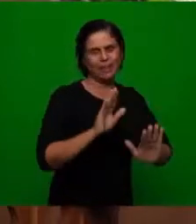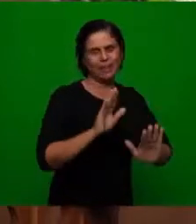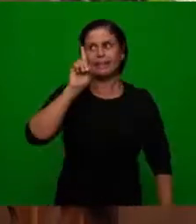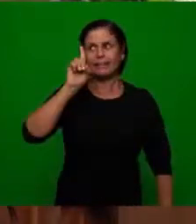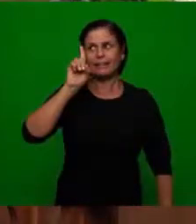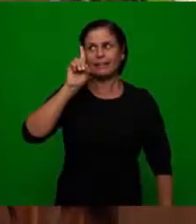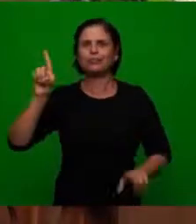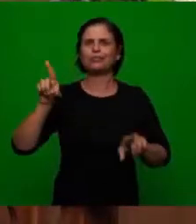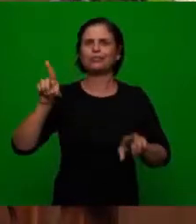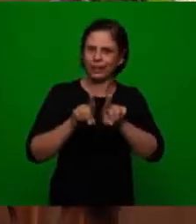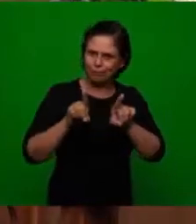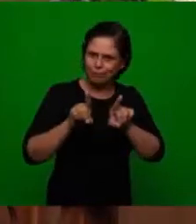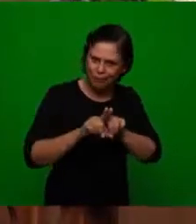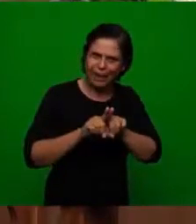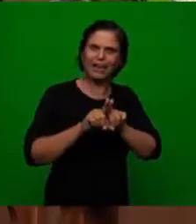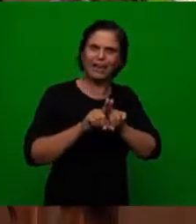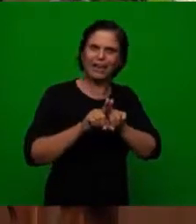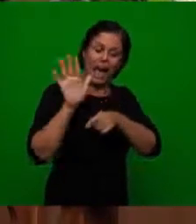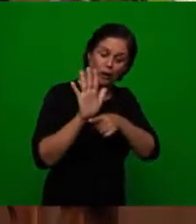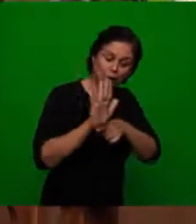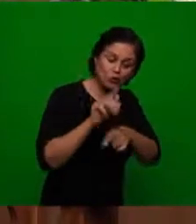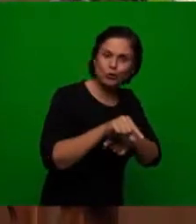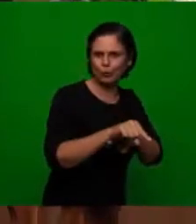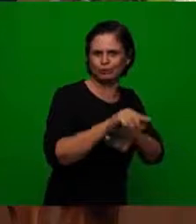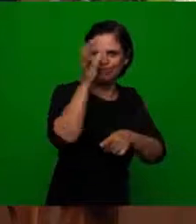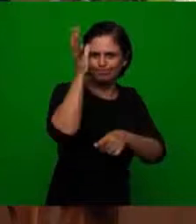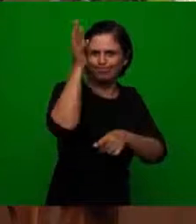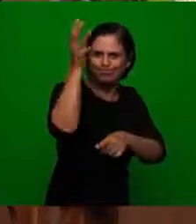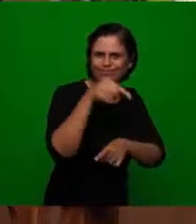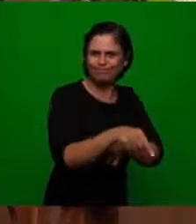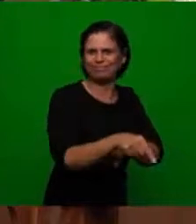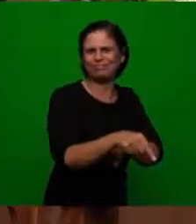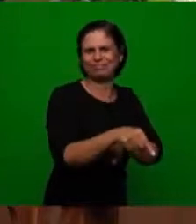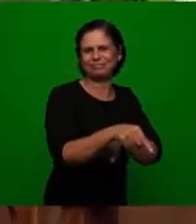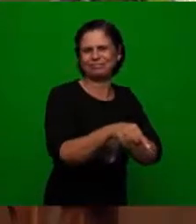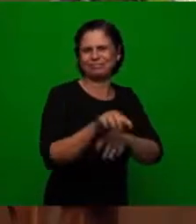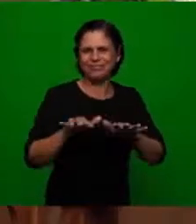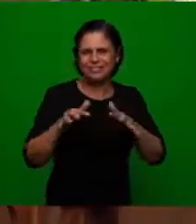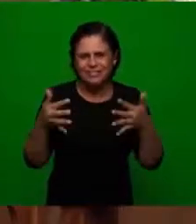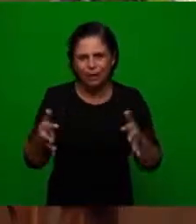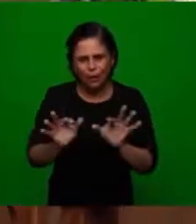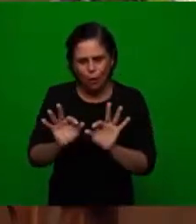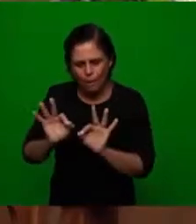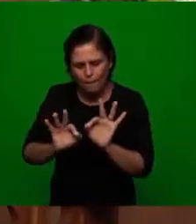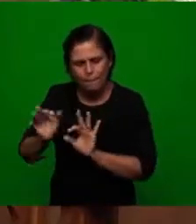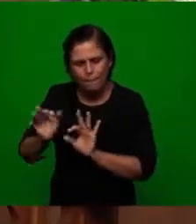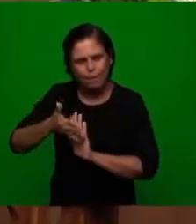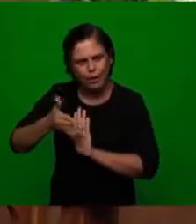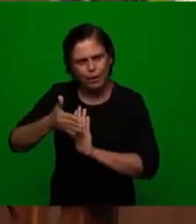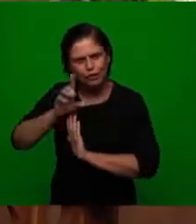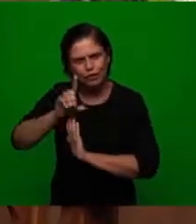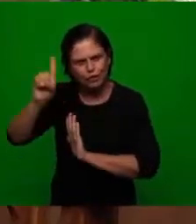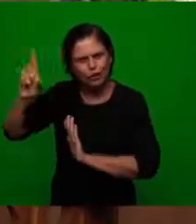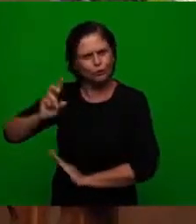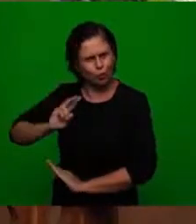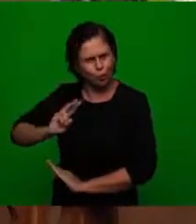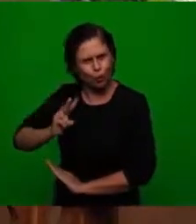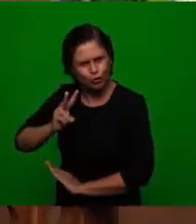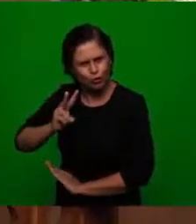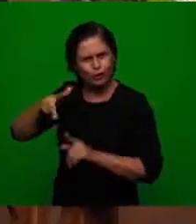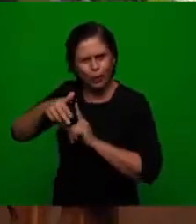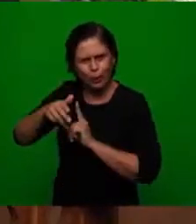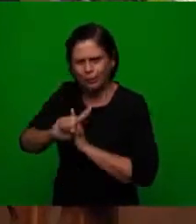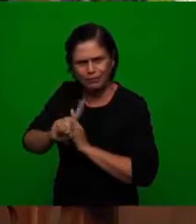God also operated this deliverance. So the word, the project, continued.